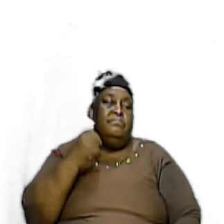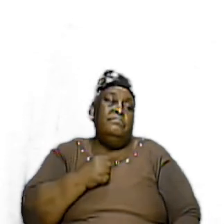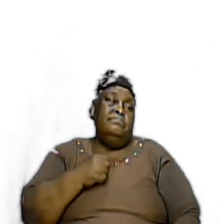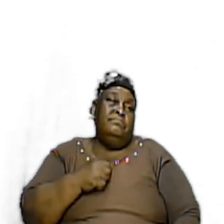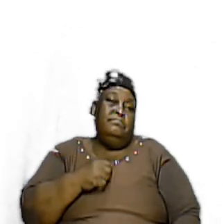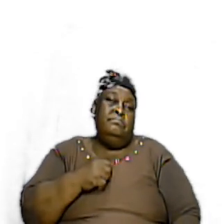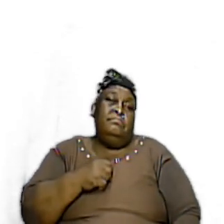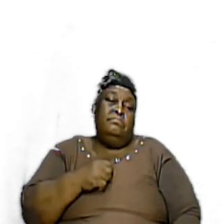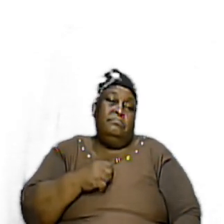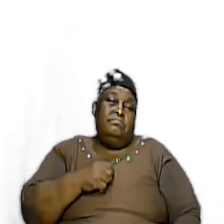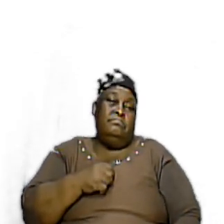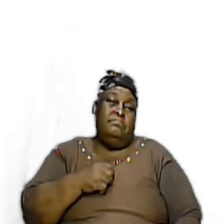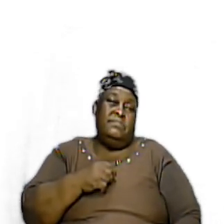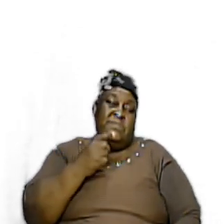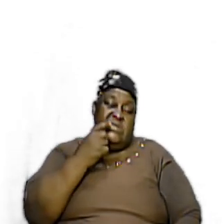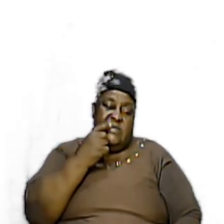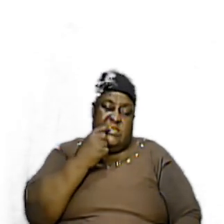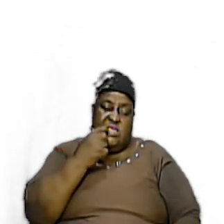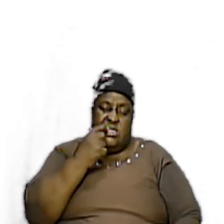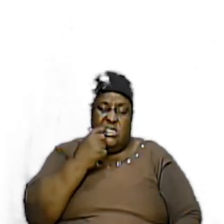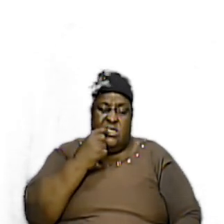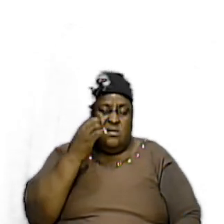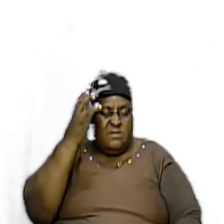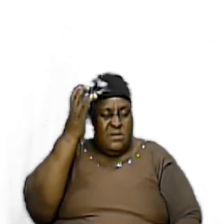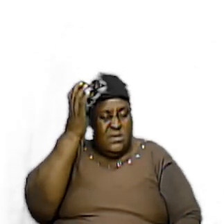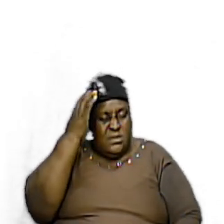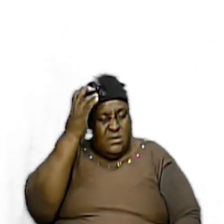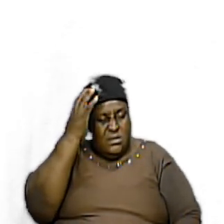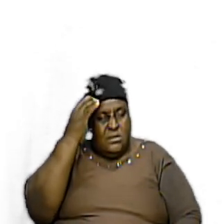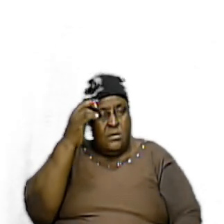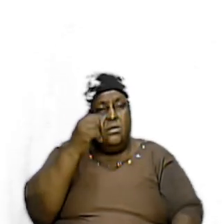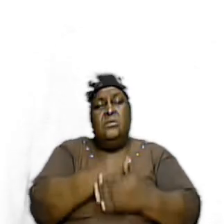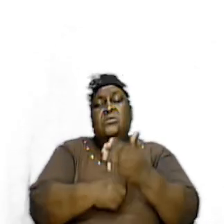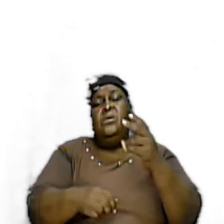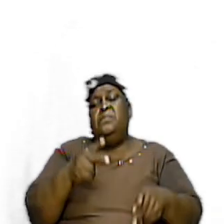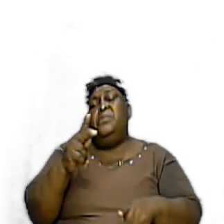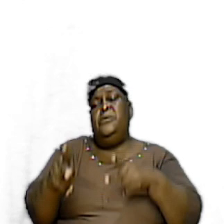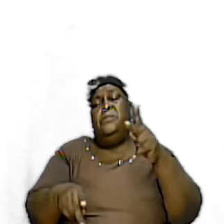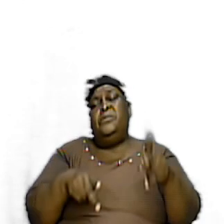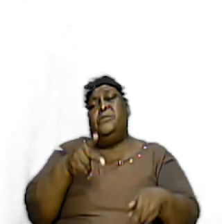That Serious Concern That Some Folks